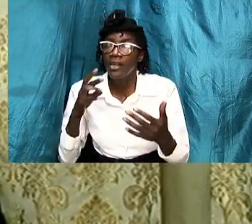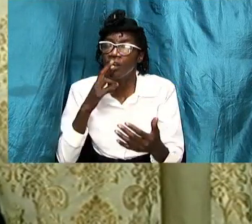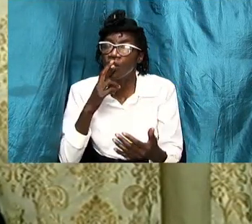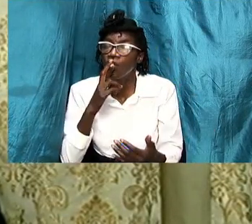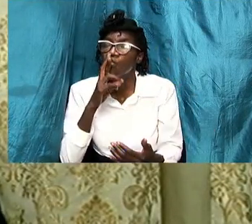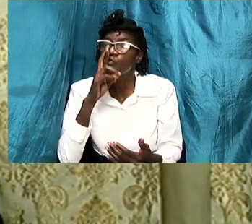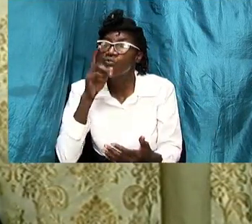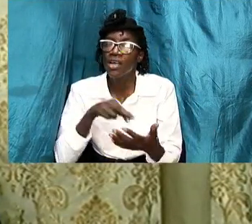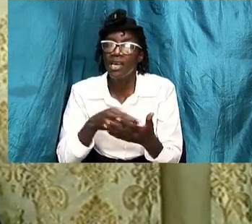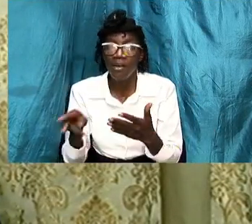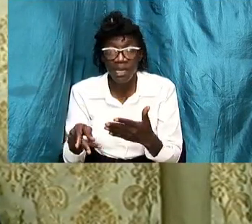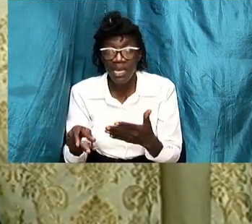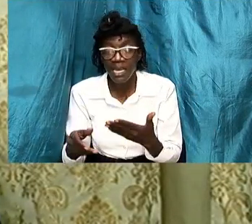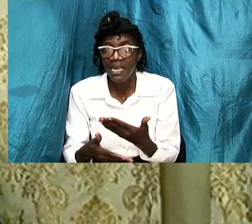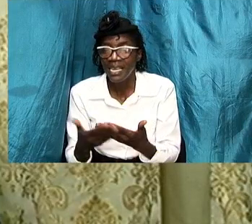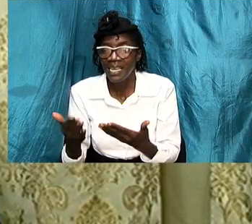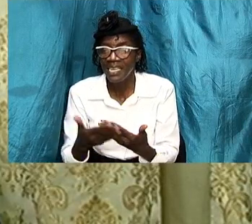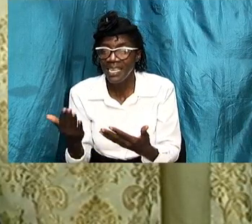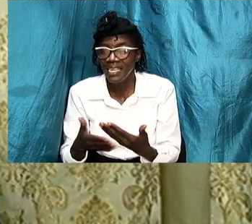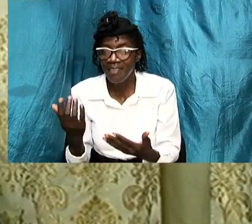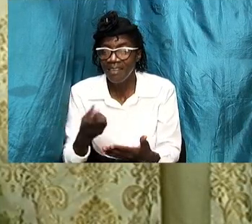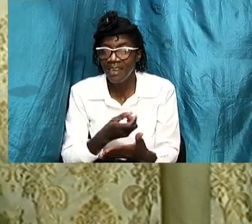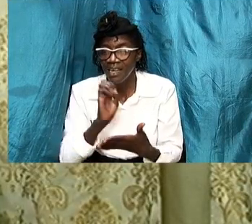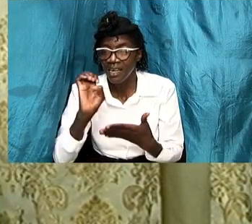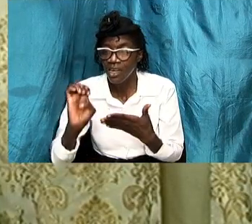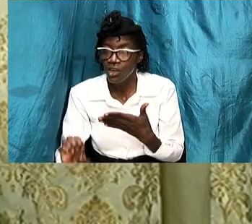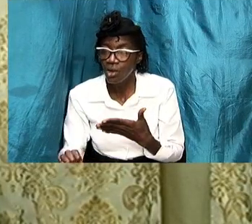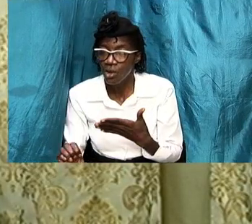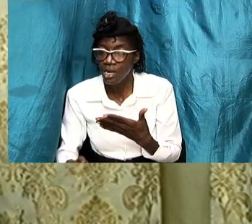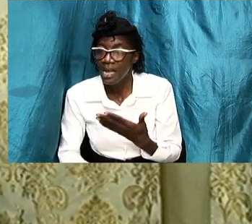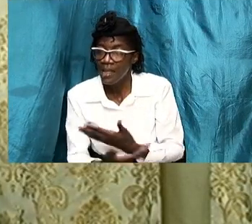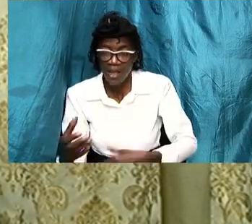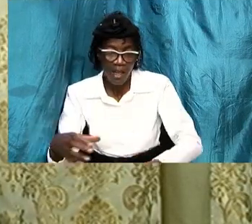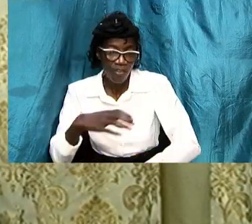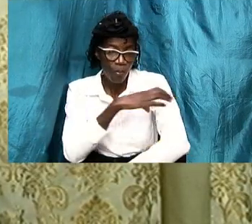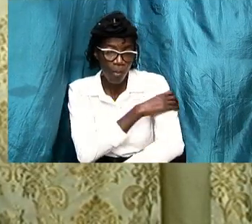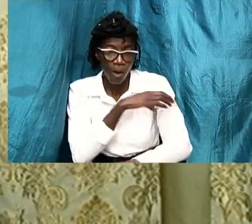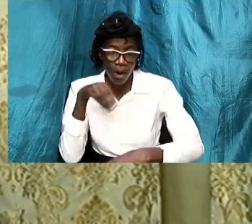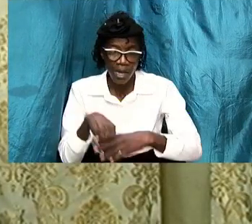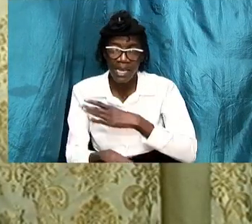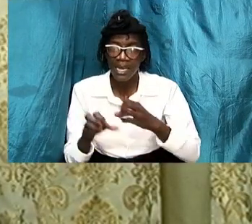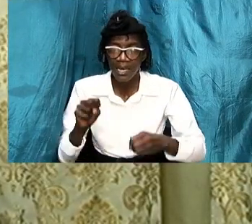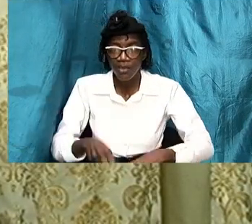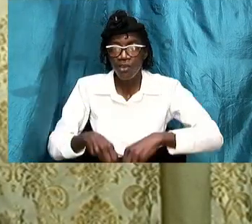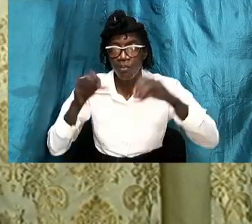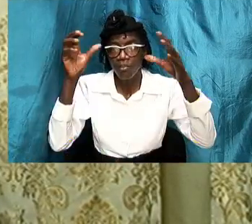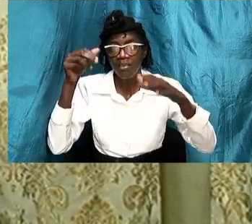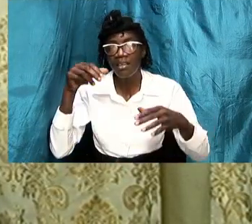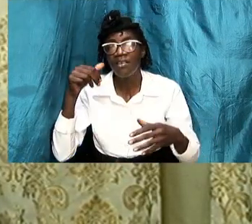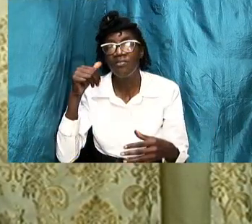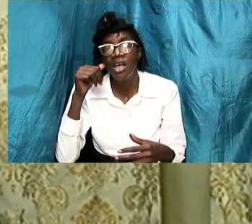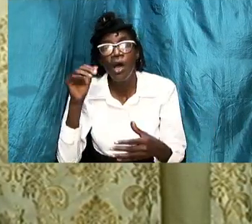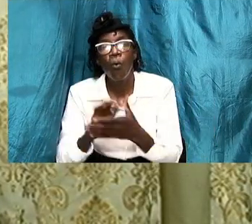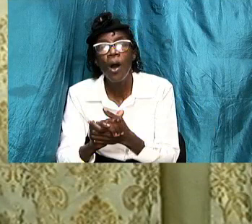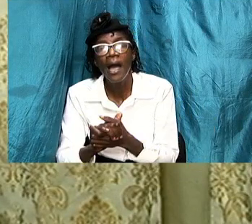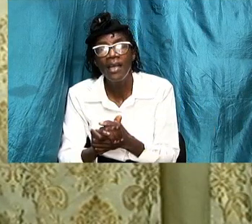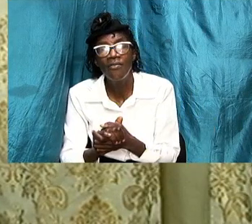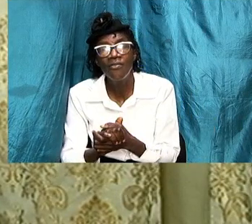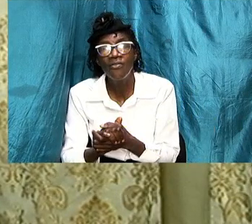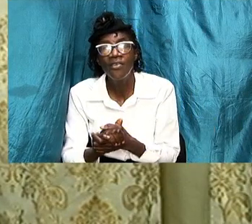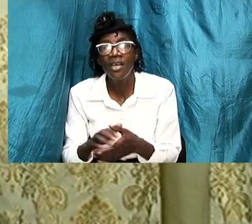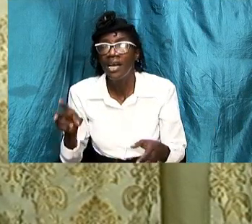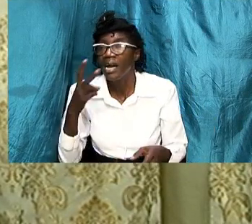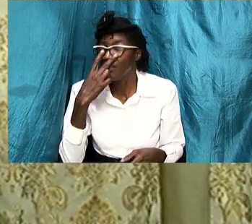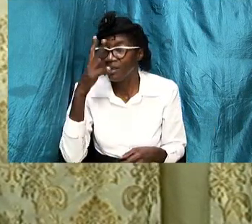easily be done and there is power in our wife that is so busy and we will show that in this as we will see